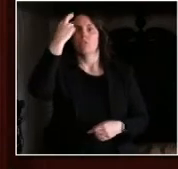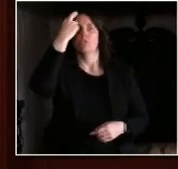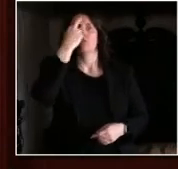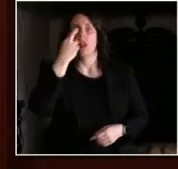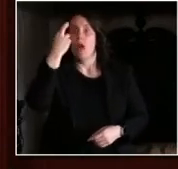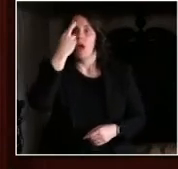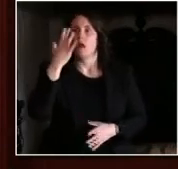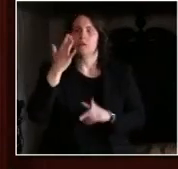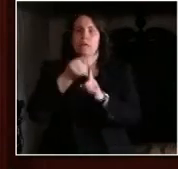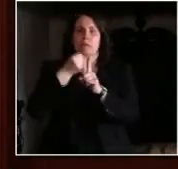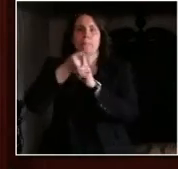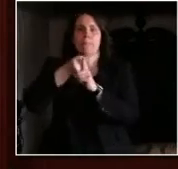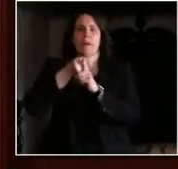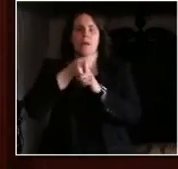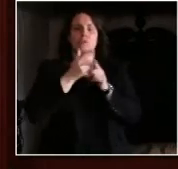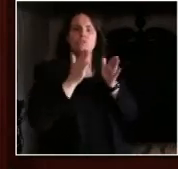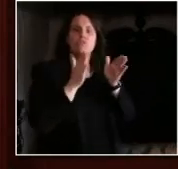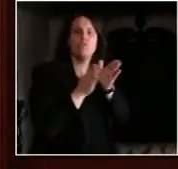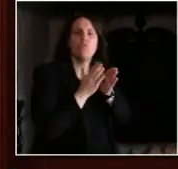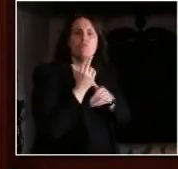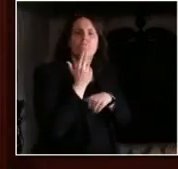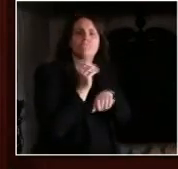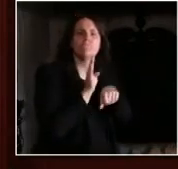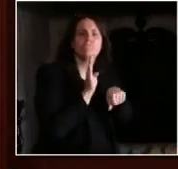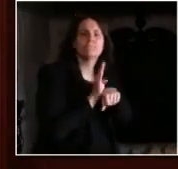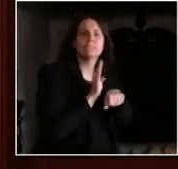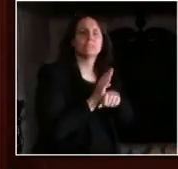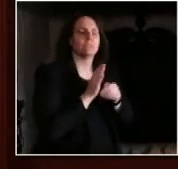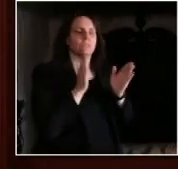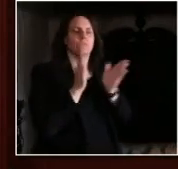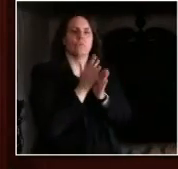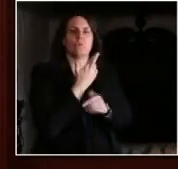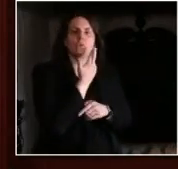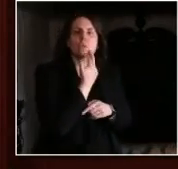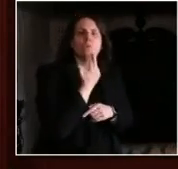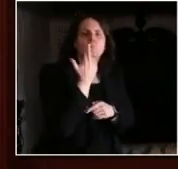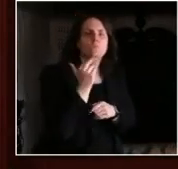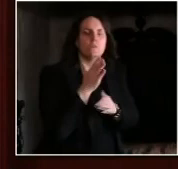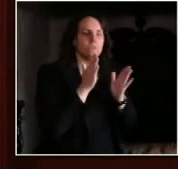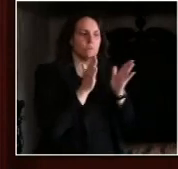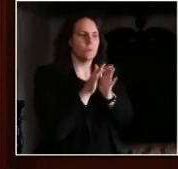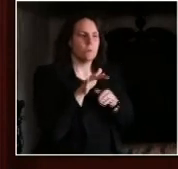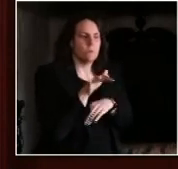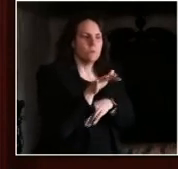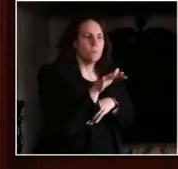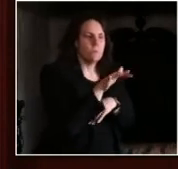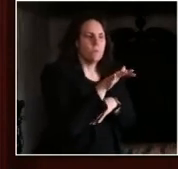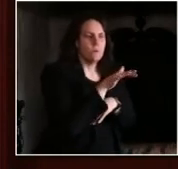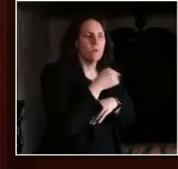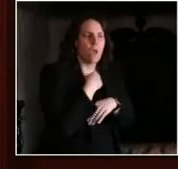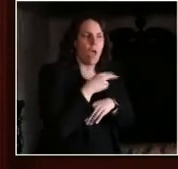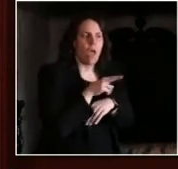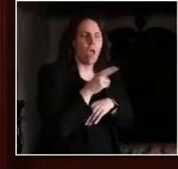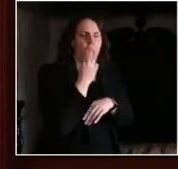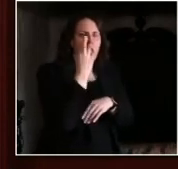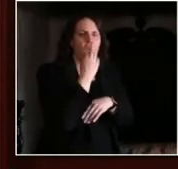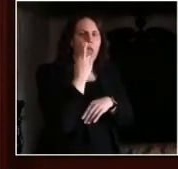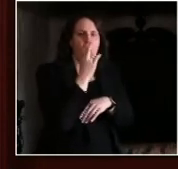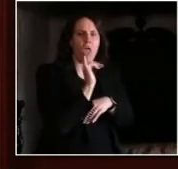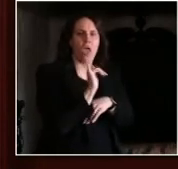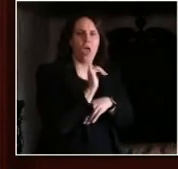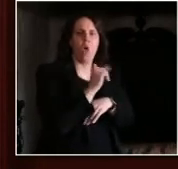Bay or the cancellation of our festivals and conferences for many, many different organizations. So this